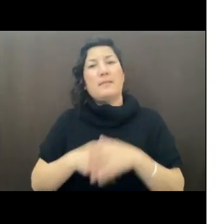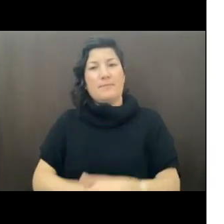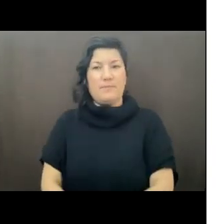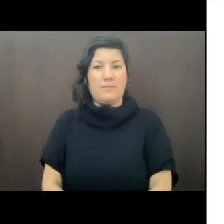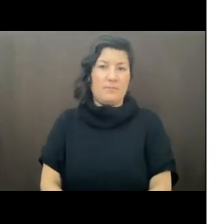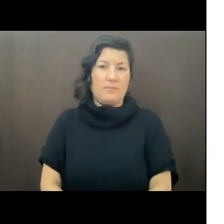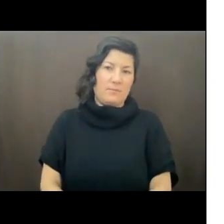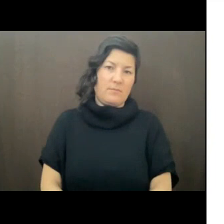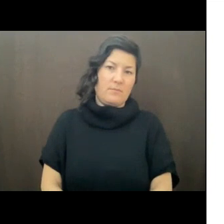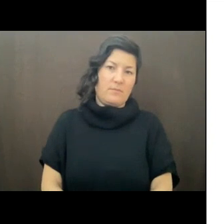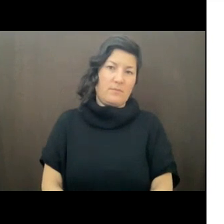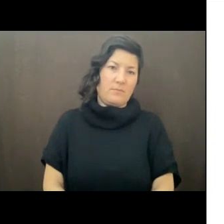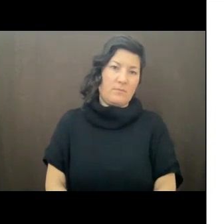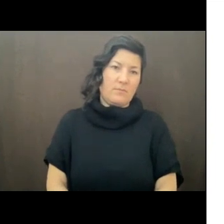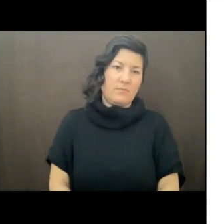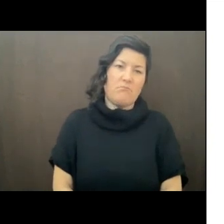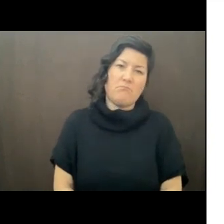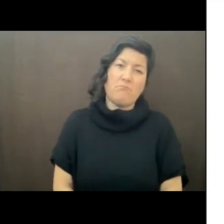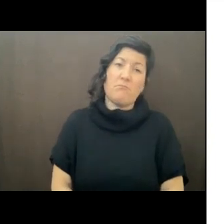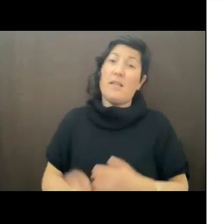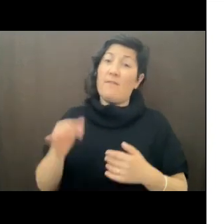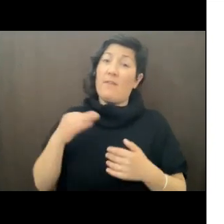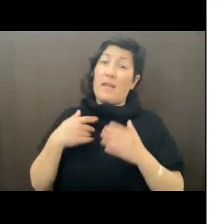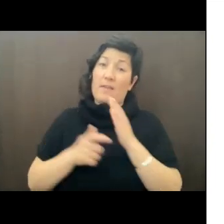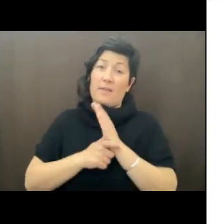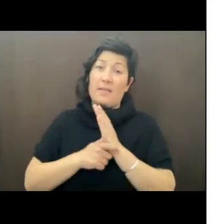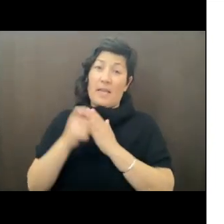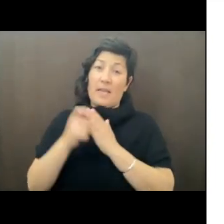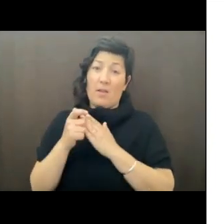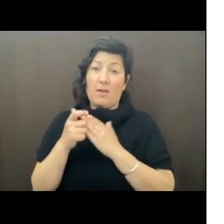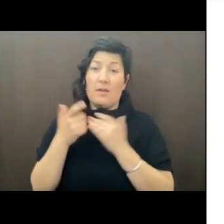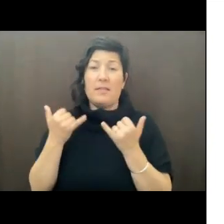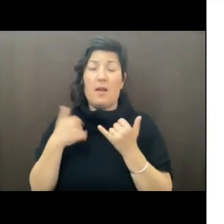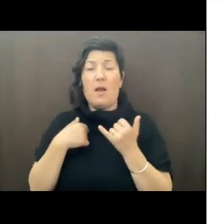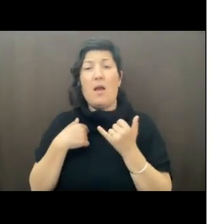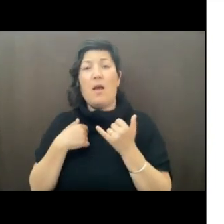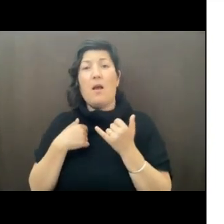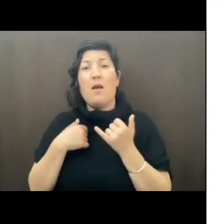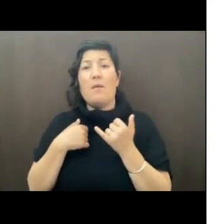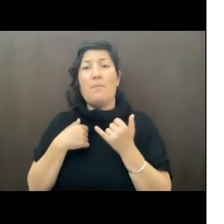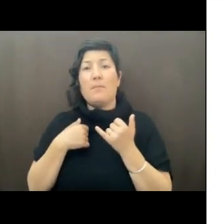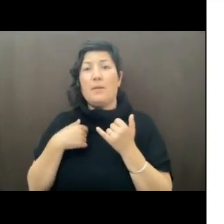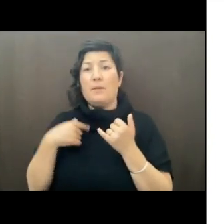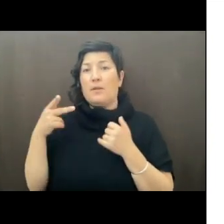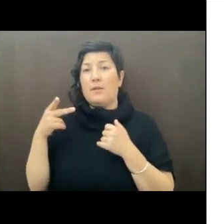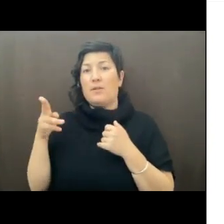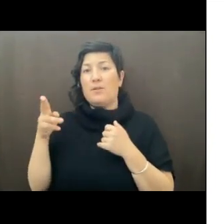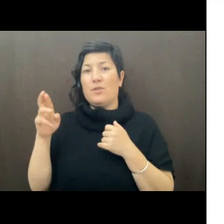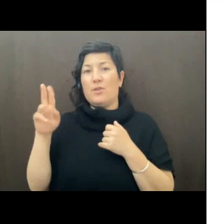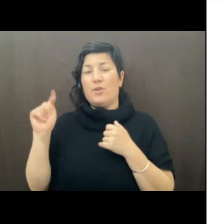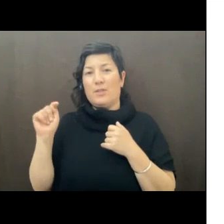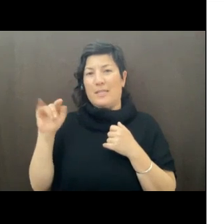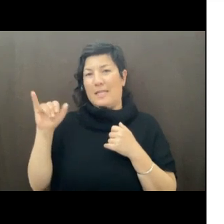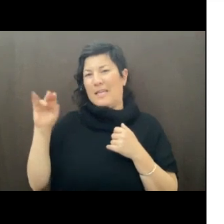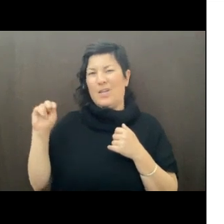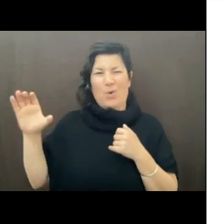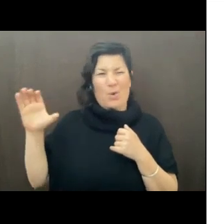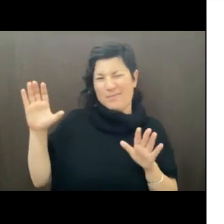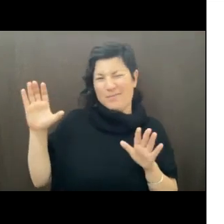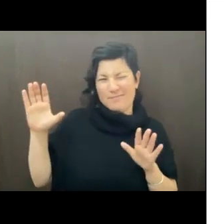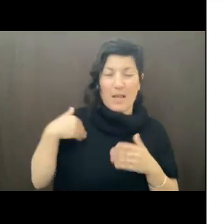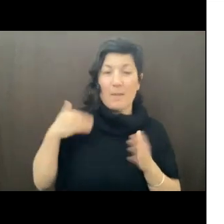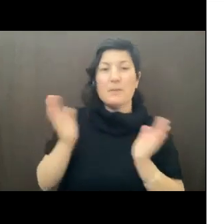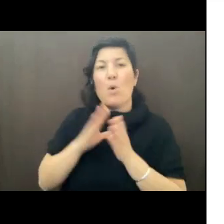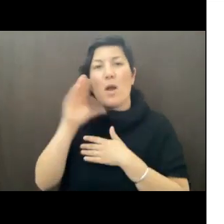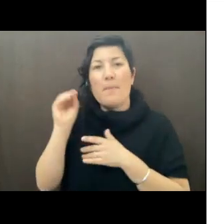So what if I could take this catalog of Earth Engine and I'm now I'm going to wear the hat of Curt Incorporated, a little company that's going to work with a whole